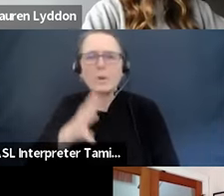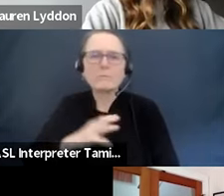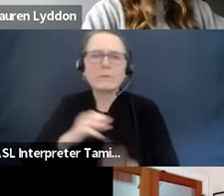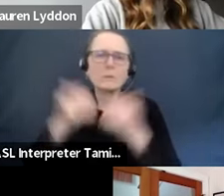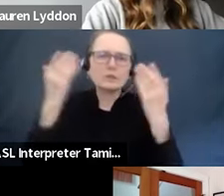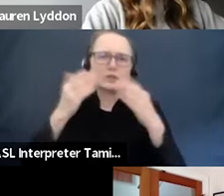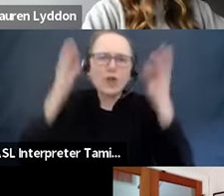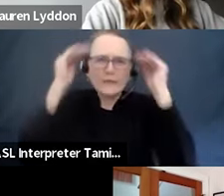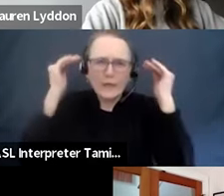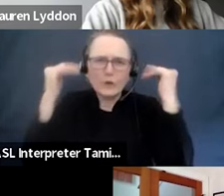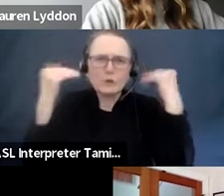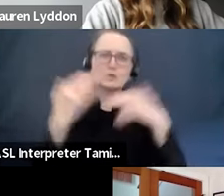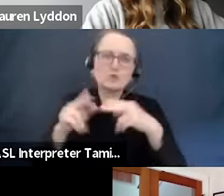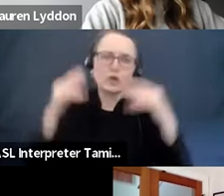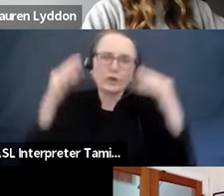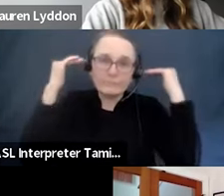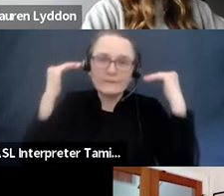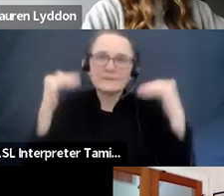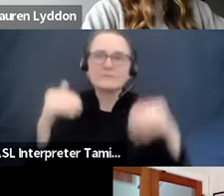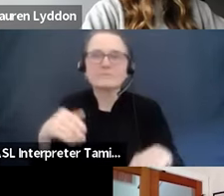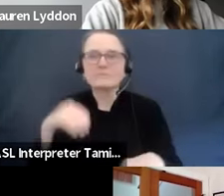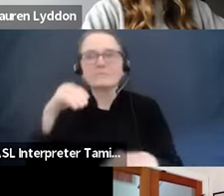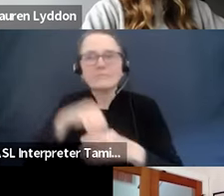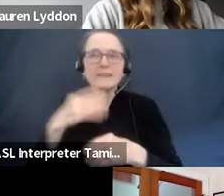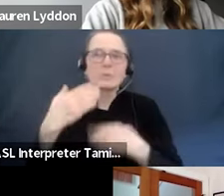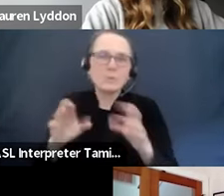burgundy credenza with a little kid's art on the side.